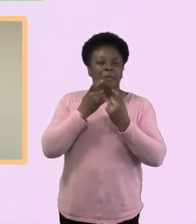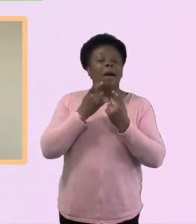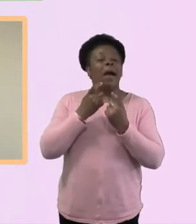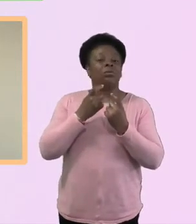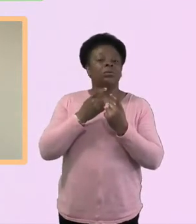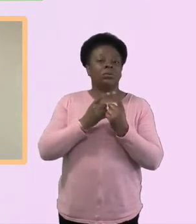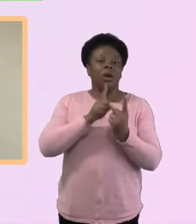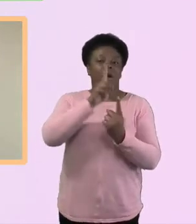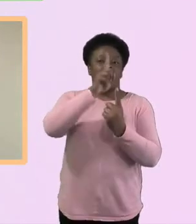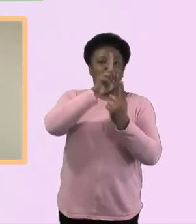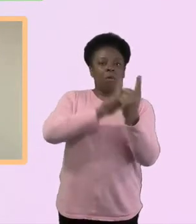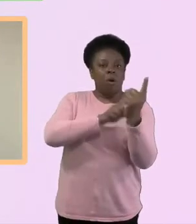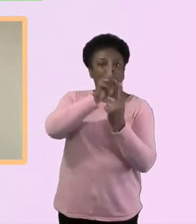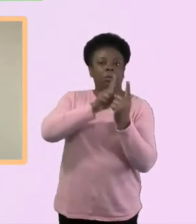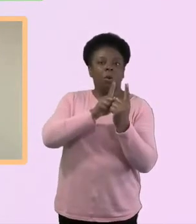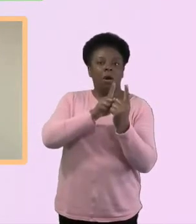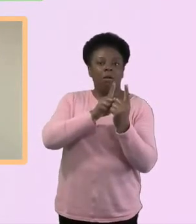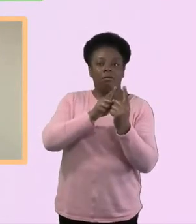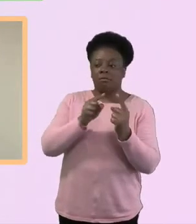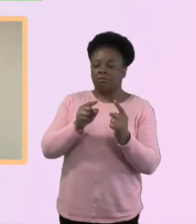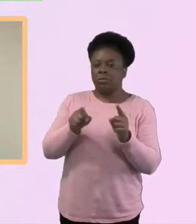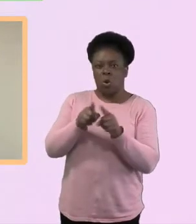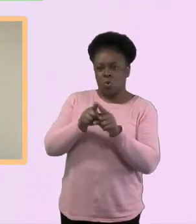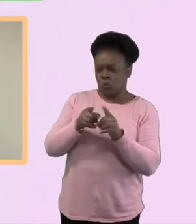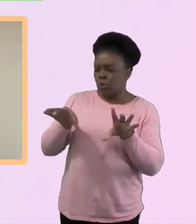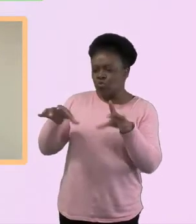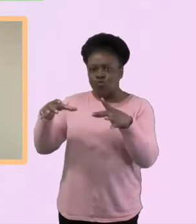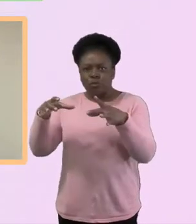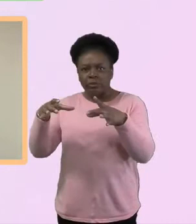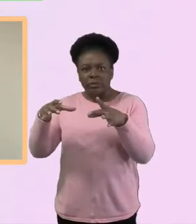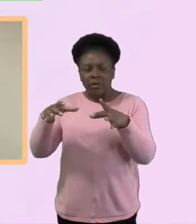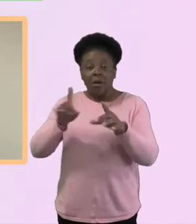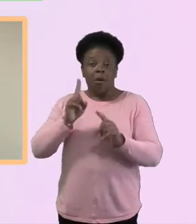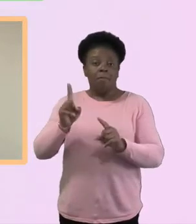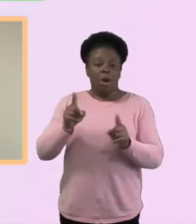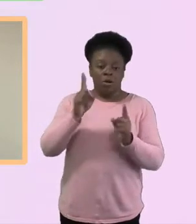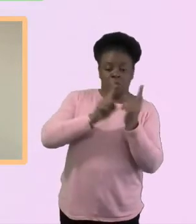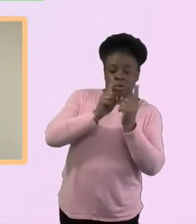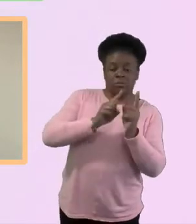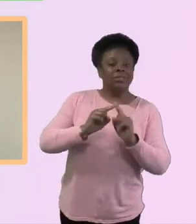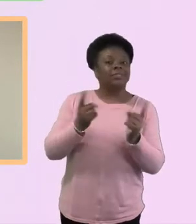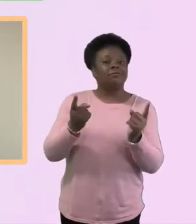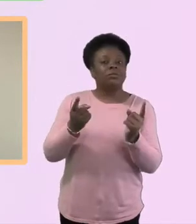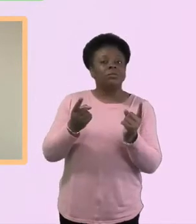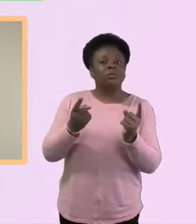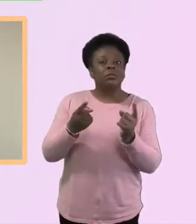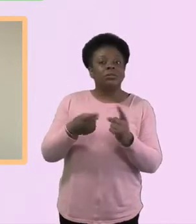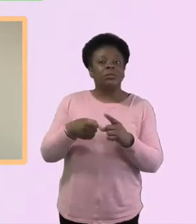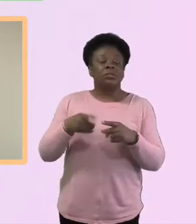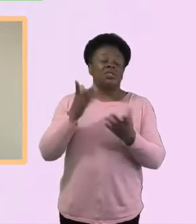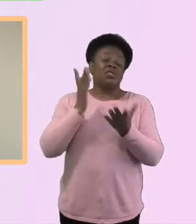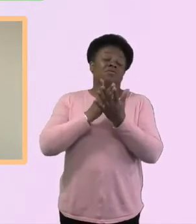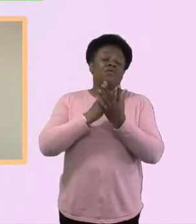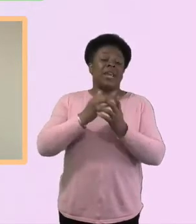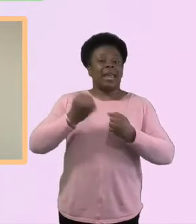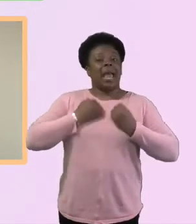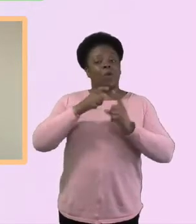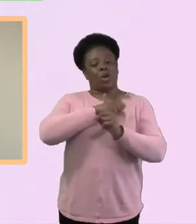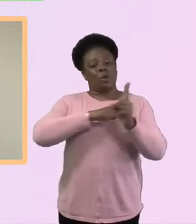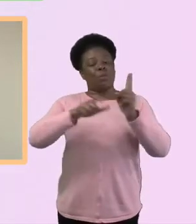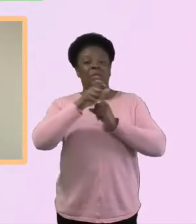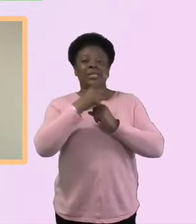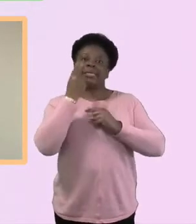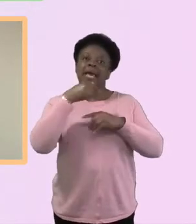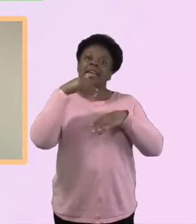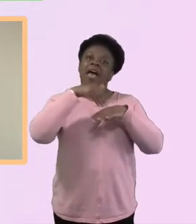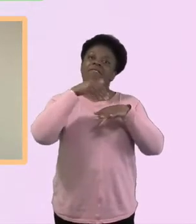that's been, you know, so effective and that then does, it can affect the whole community, can't it? If you, you know, you start one by one, but that can